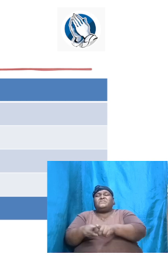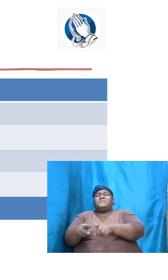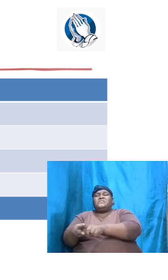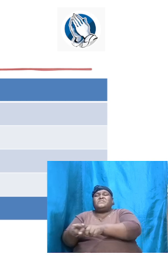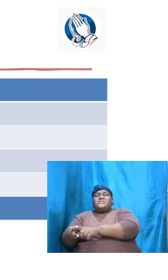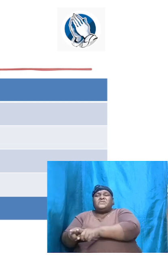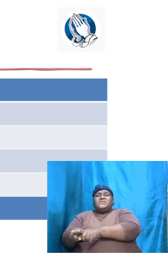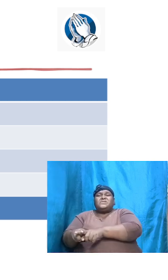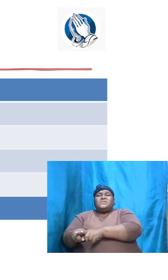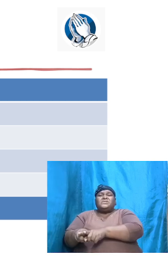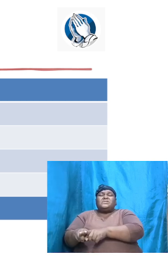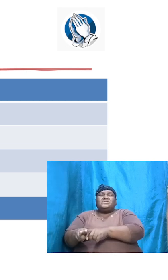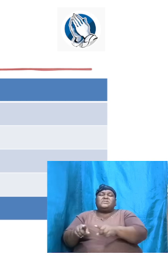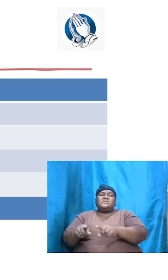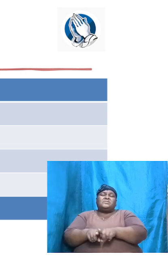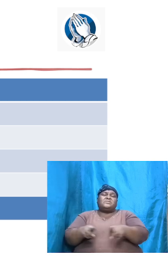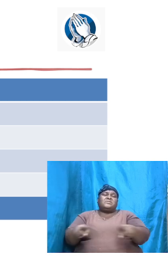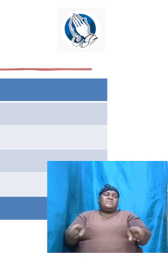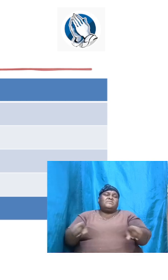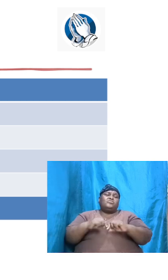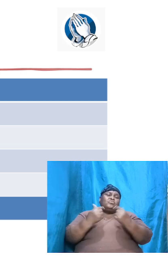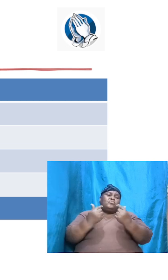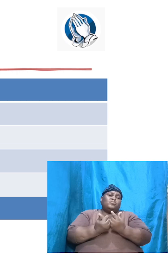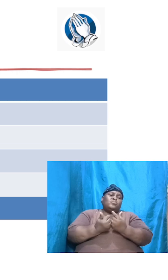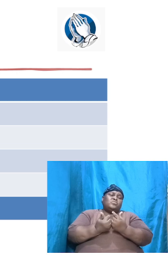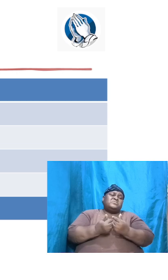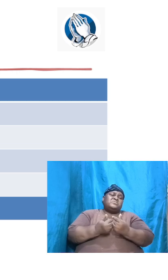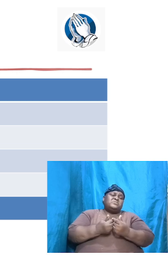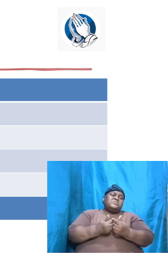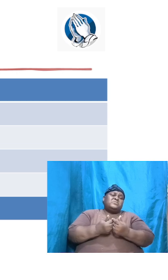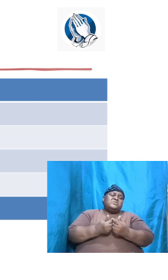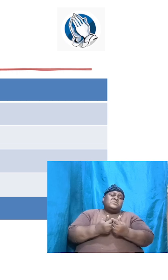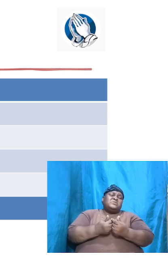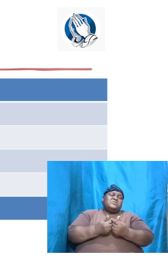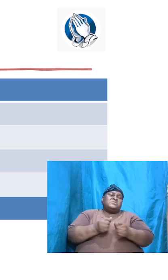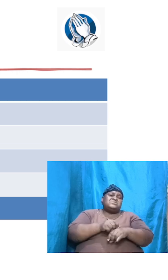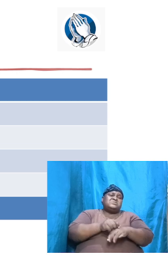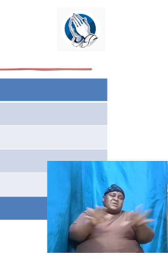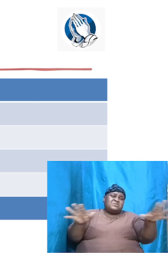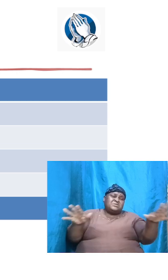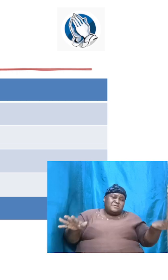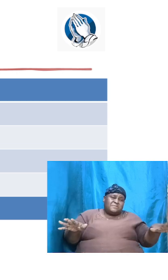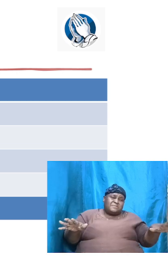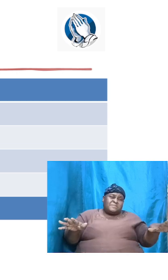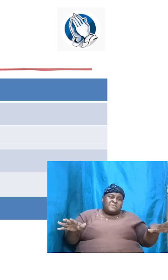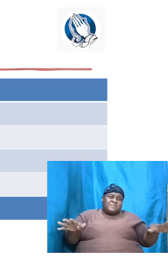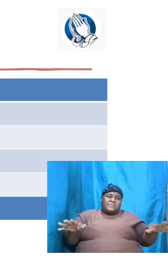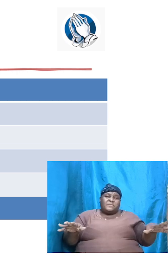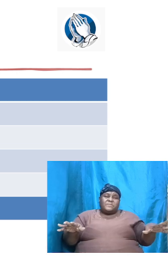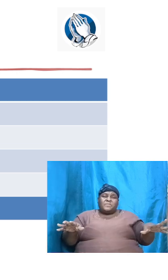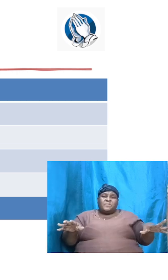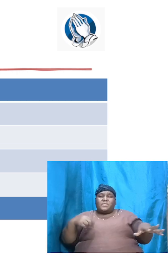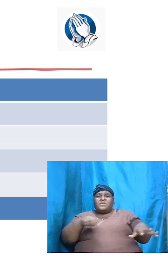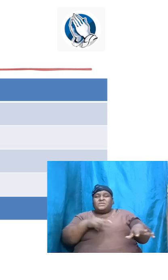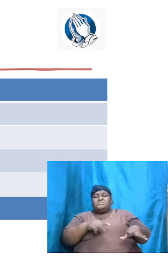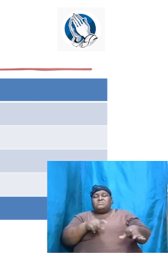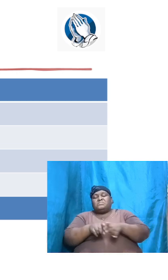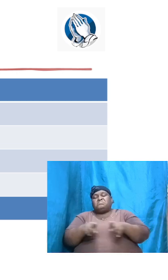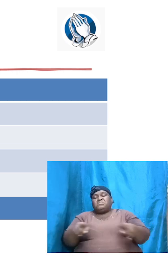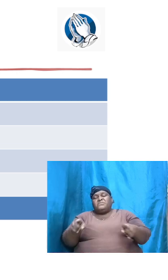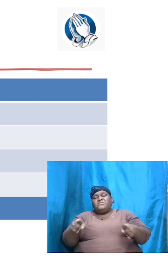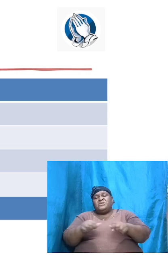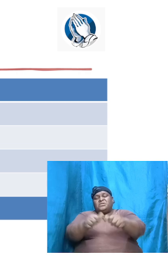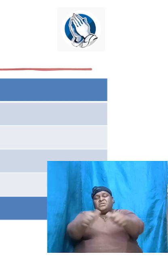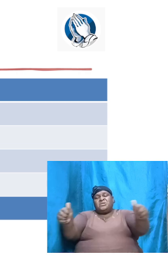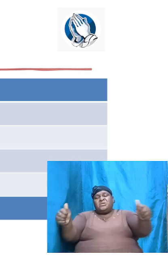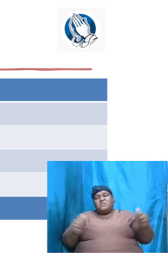groups dispersed and went into the different areas. And of course, these different areas have different conditions. Some of these